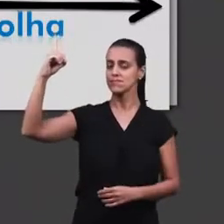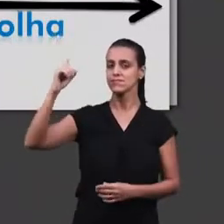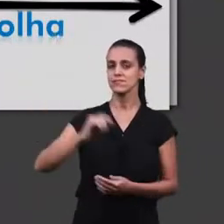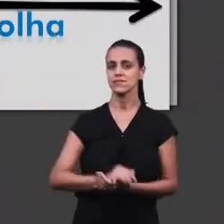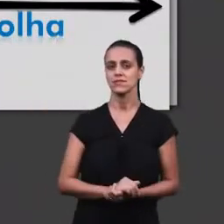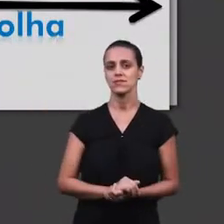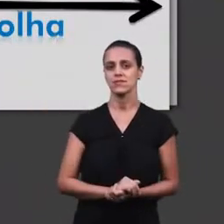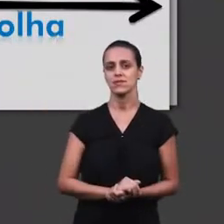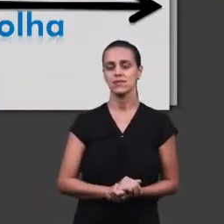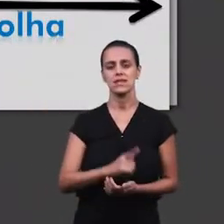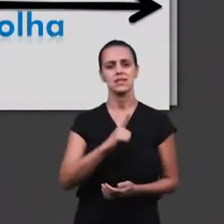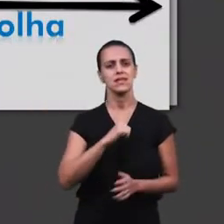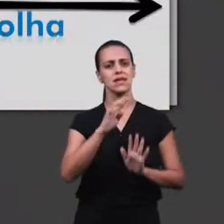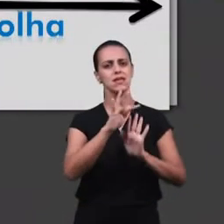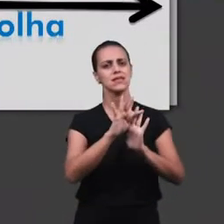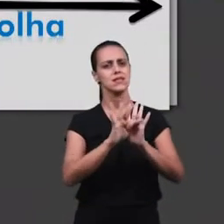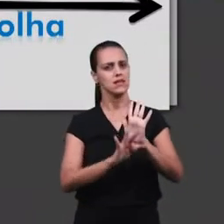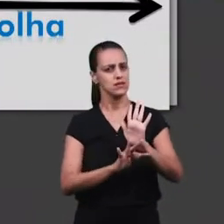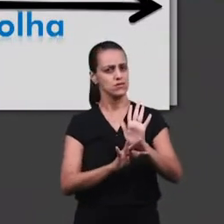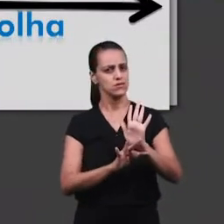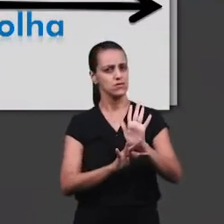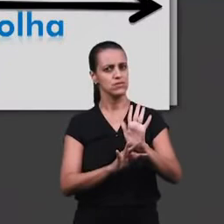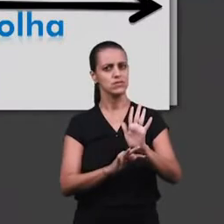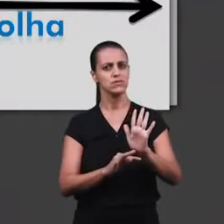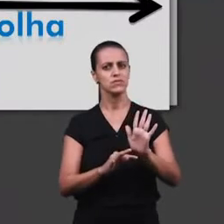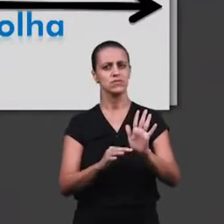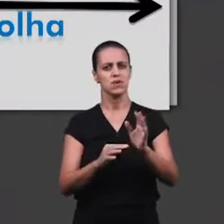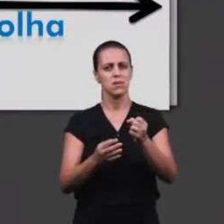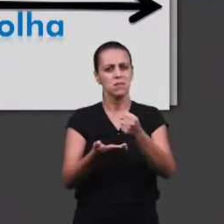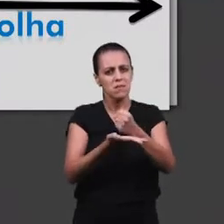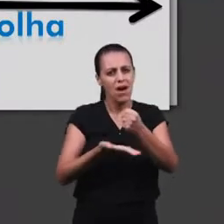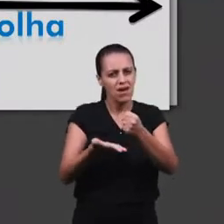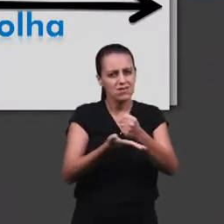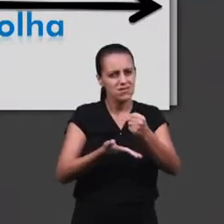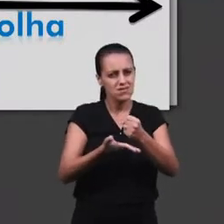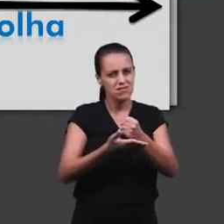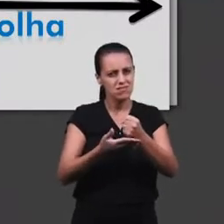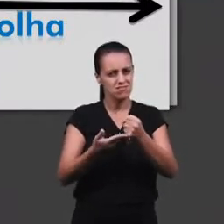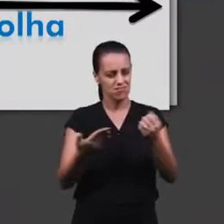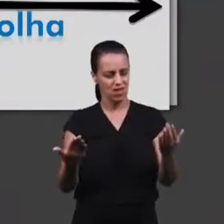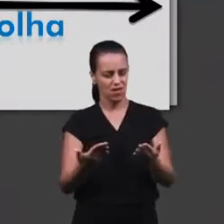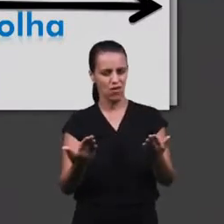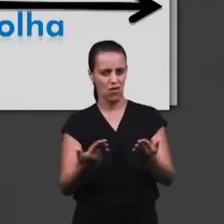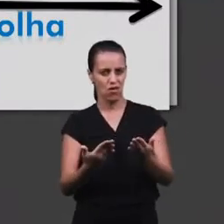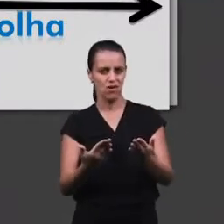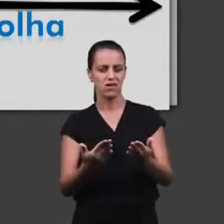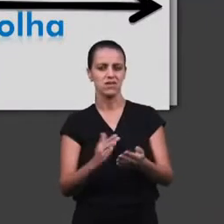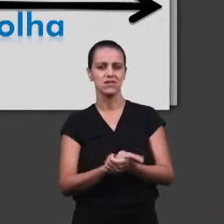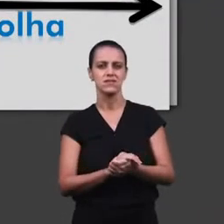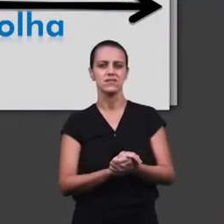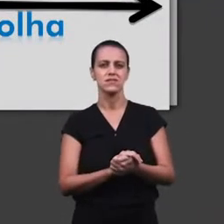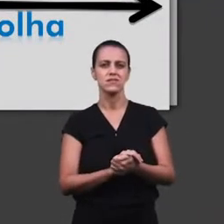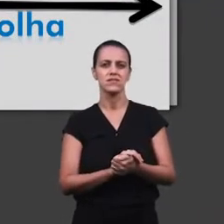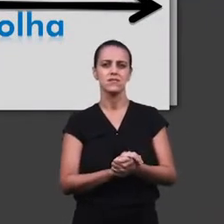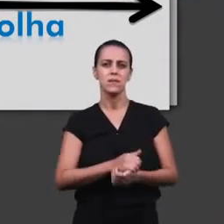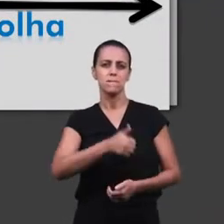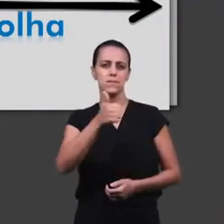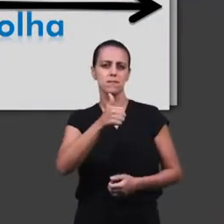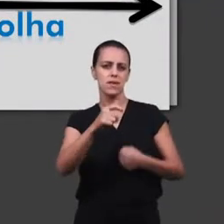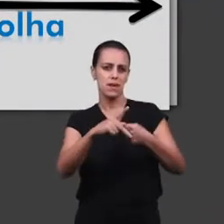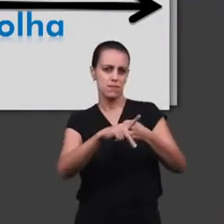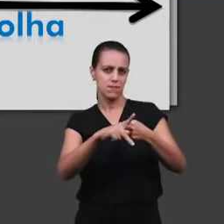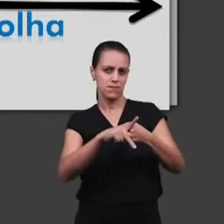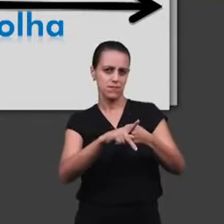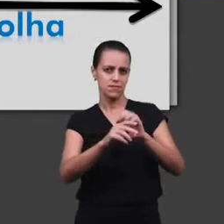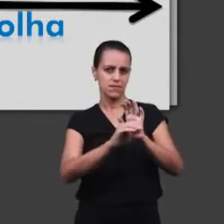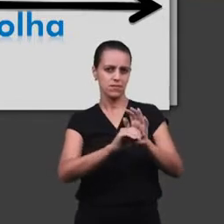The text that this chart is based on is the text of 1 Peter, chapter 1, verse